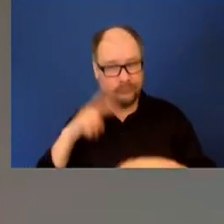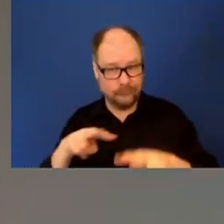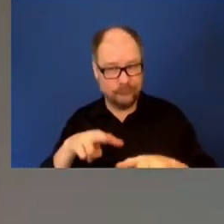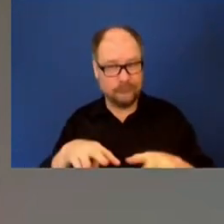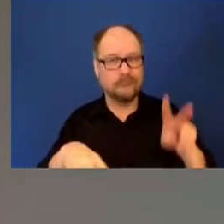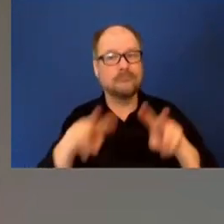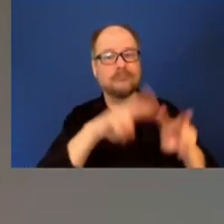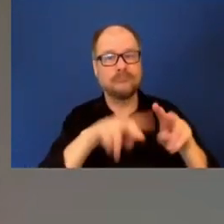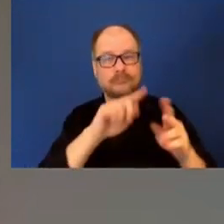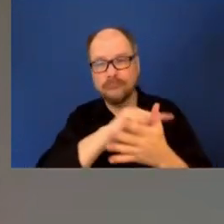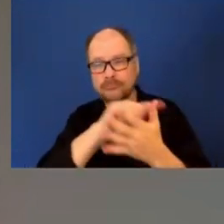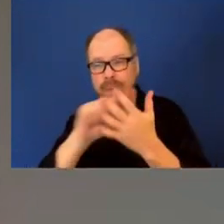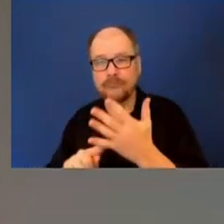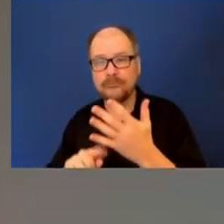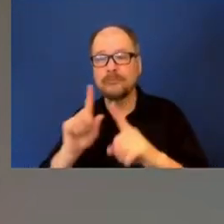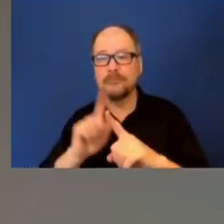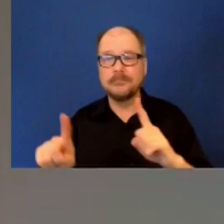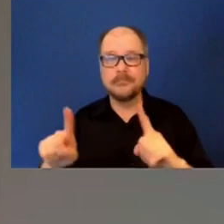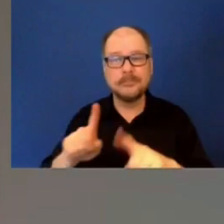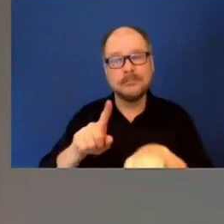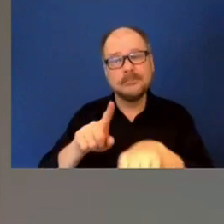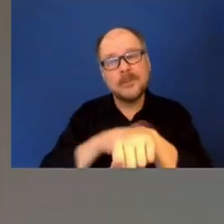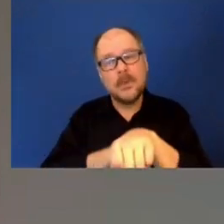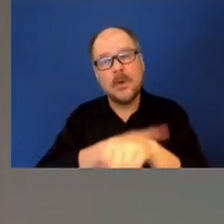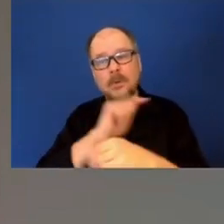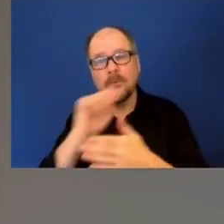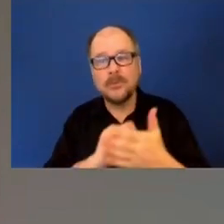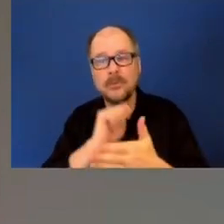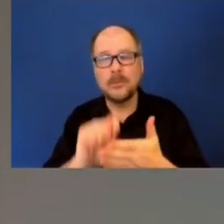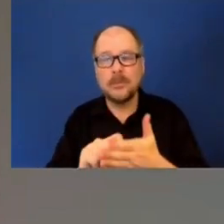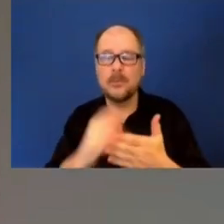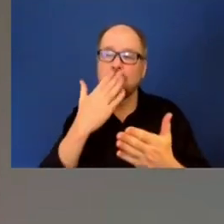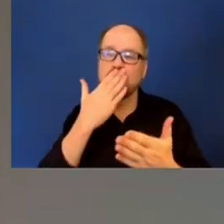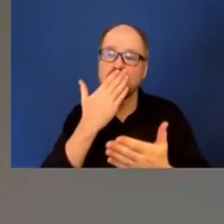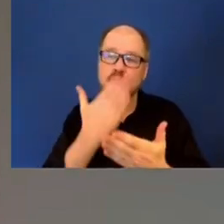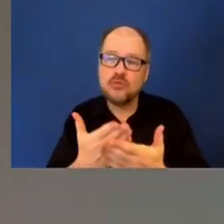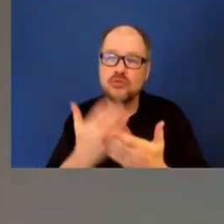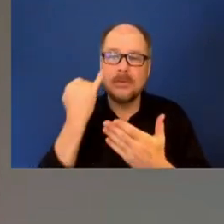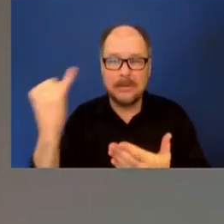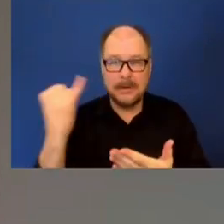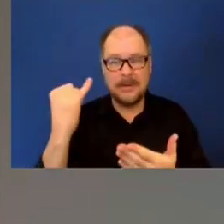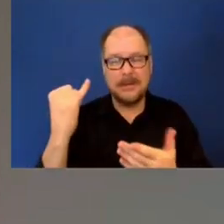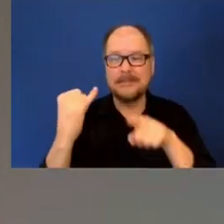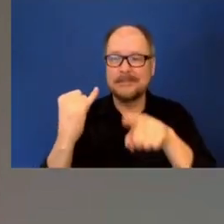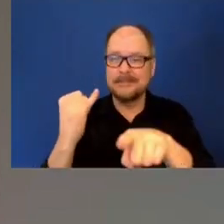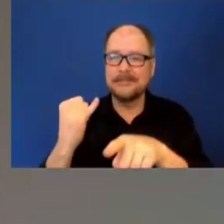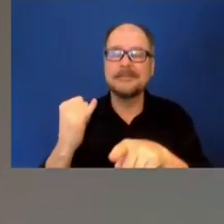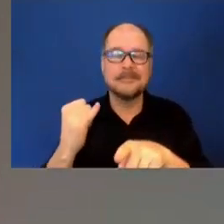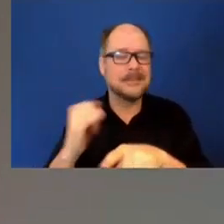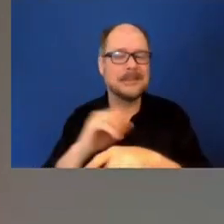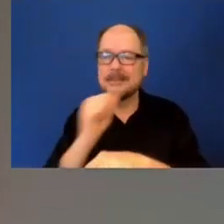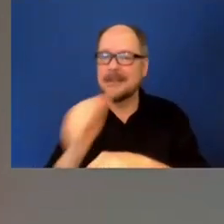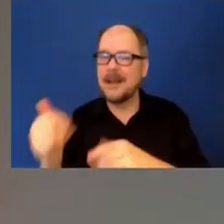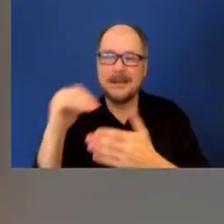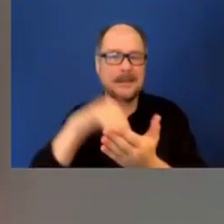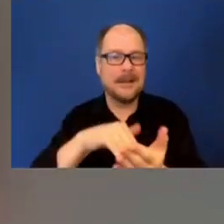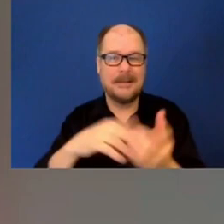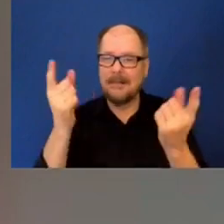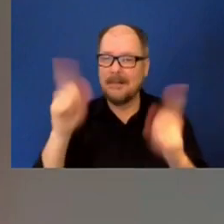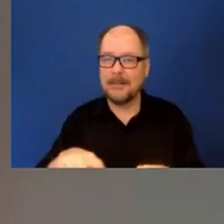in the long term, it would be good if we could avoid what we've seen happen out here this week.